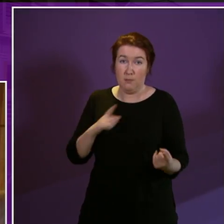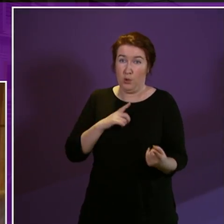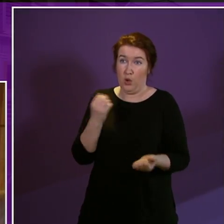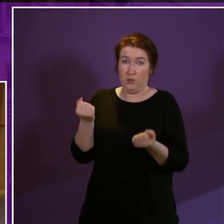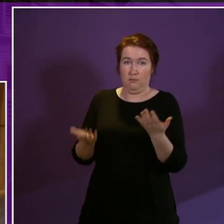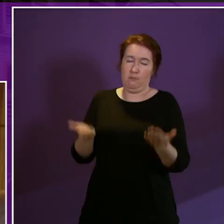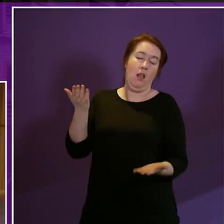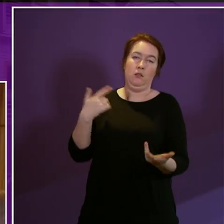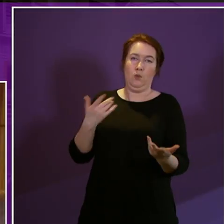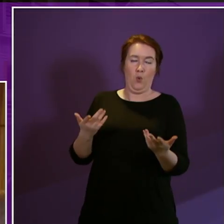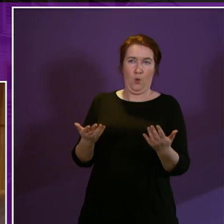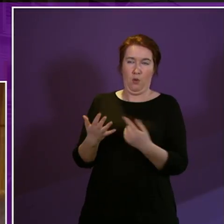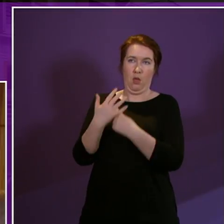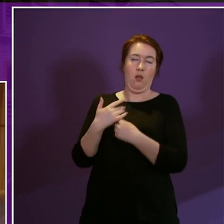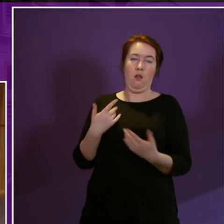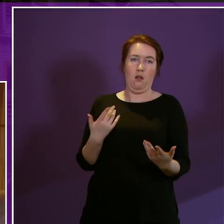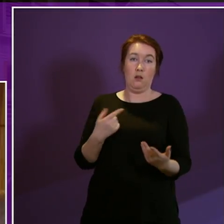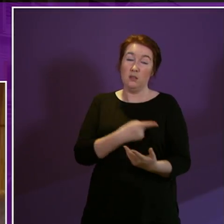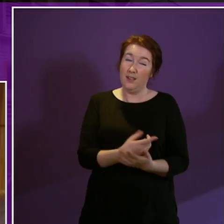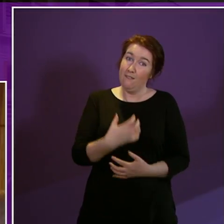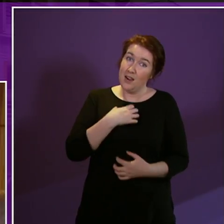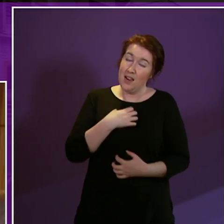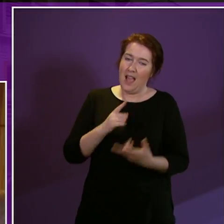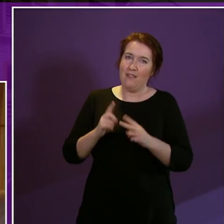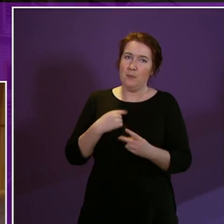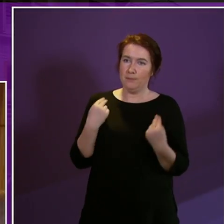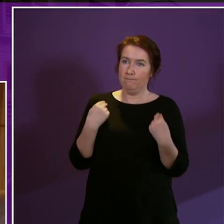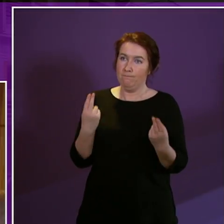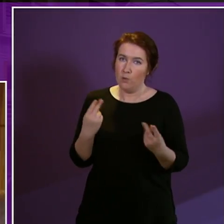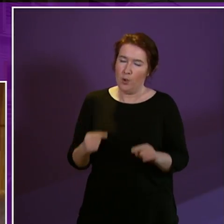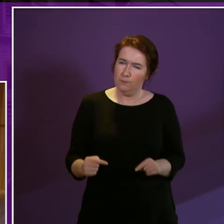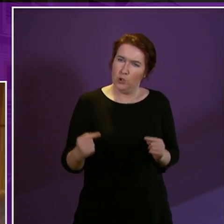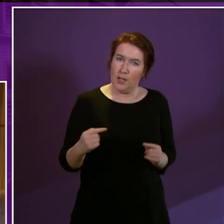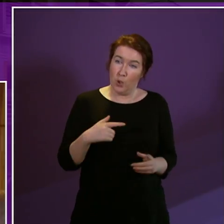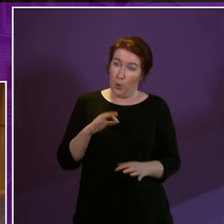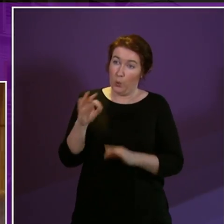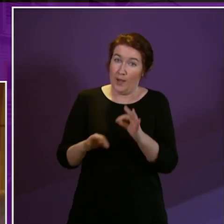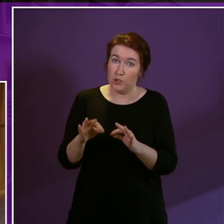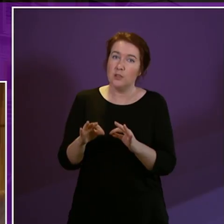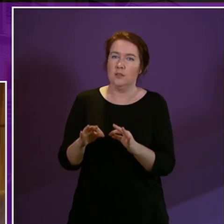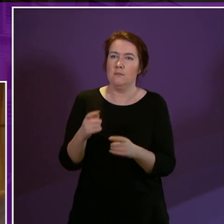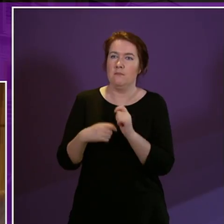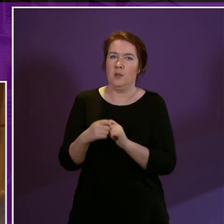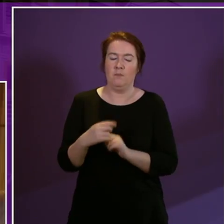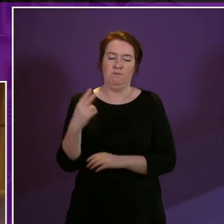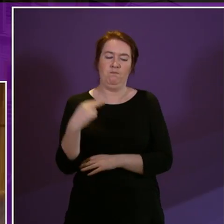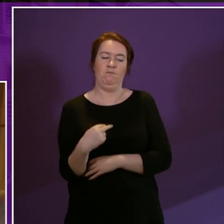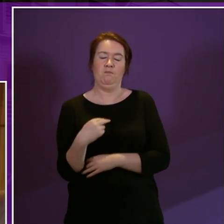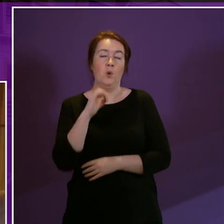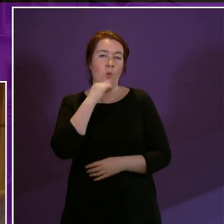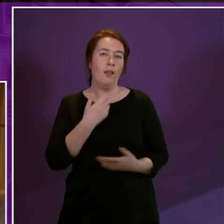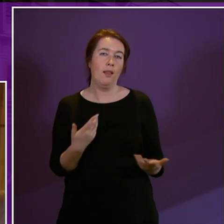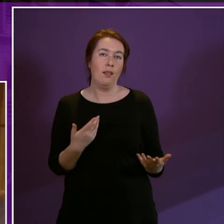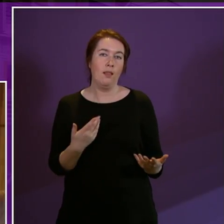against her her fear was that by questioning or challenging anything during the review she would be treated less favourably